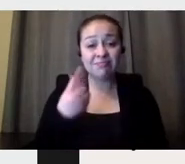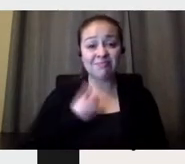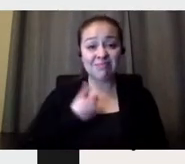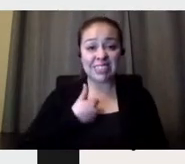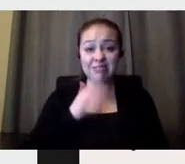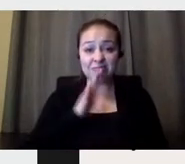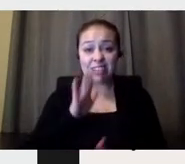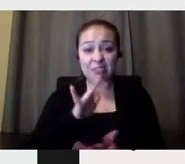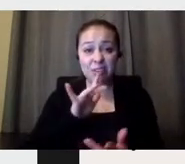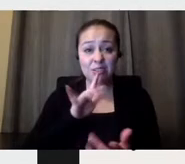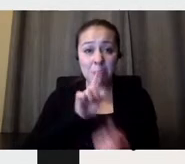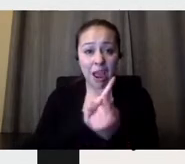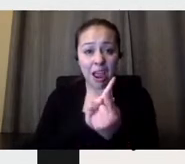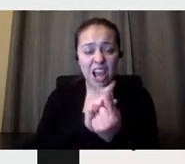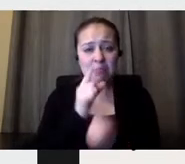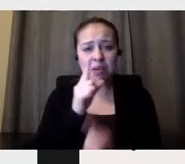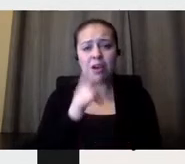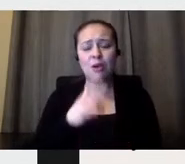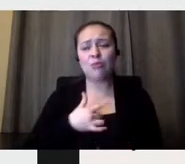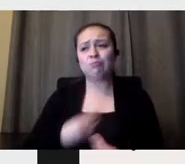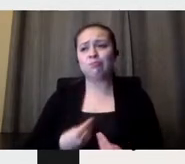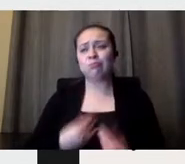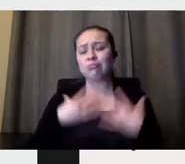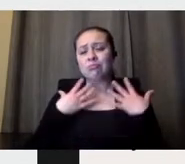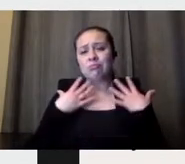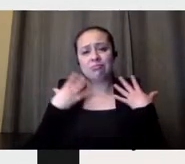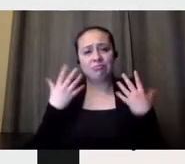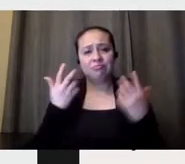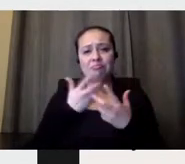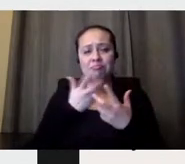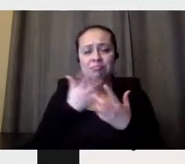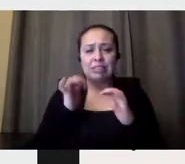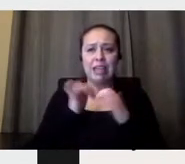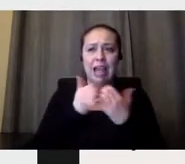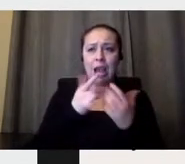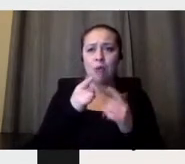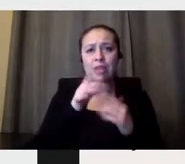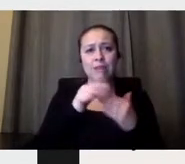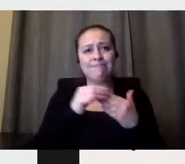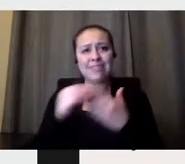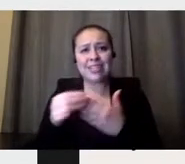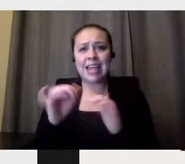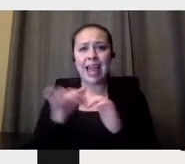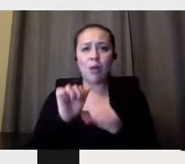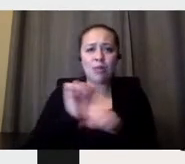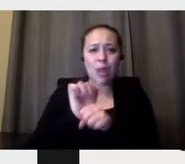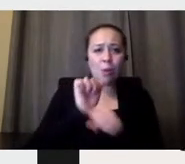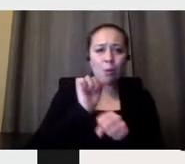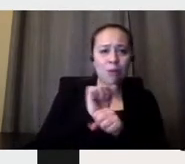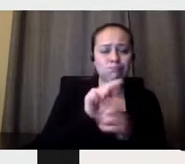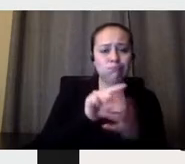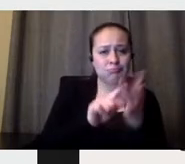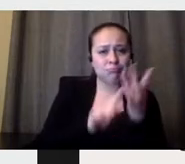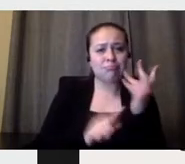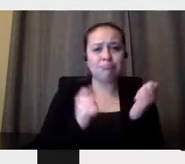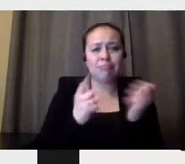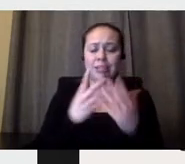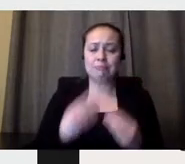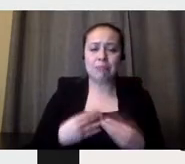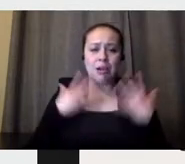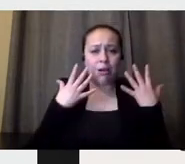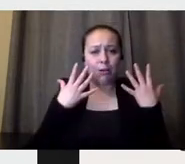so touched by the way they live and the way they work. And this is